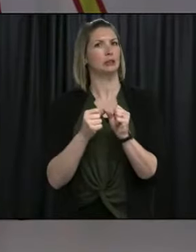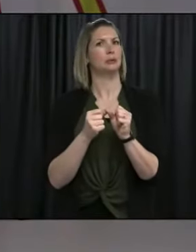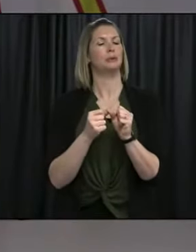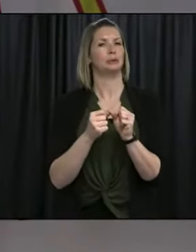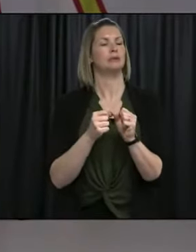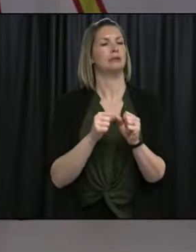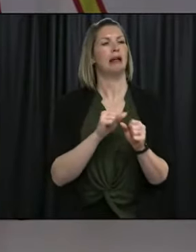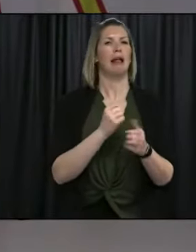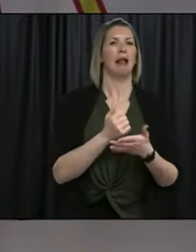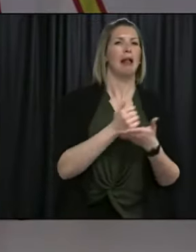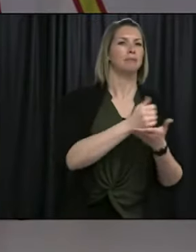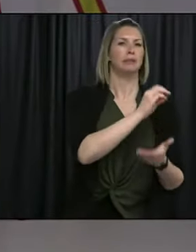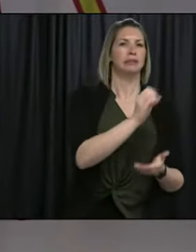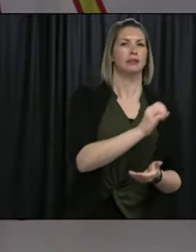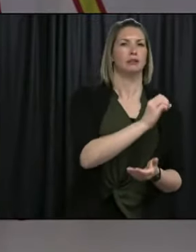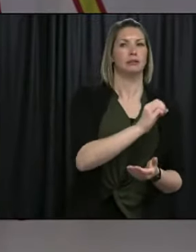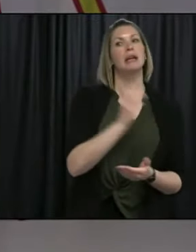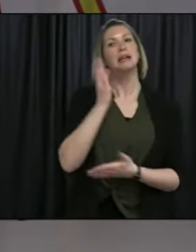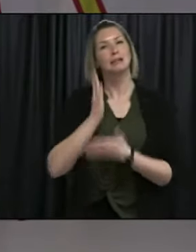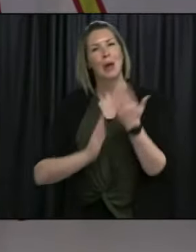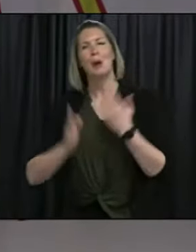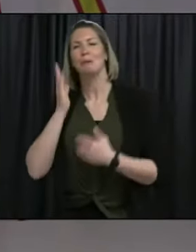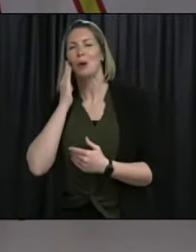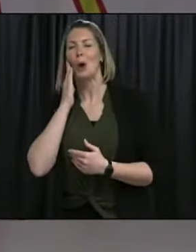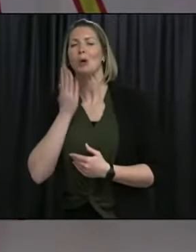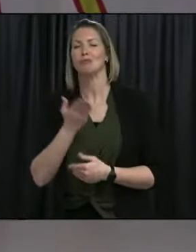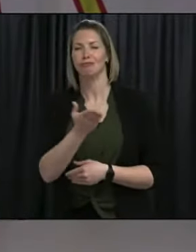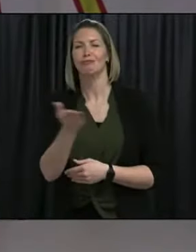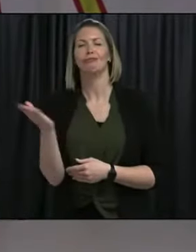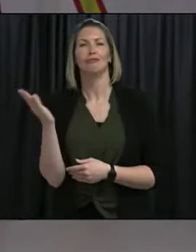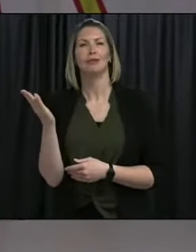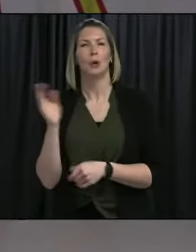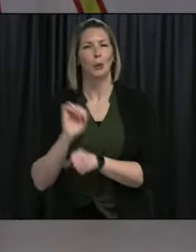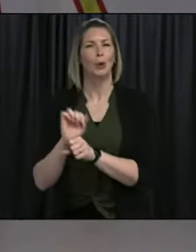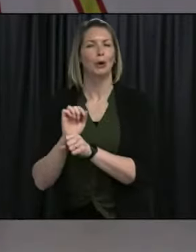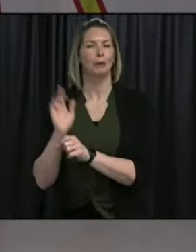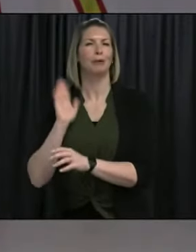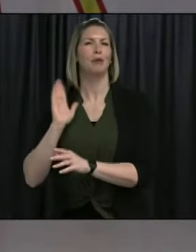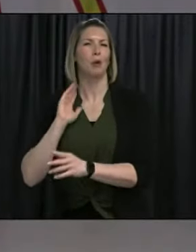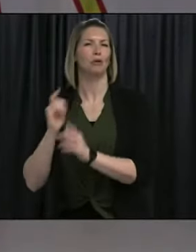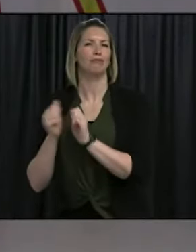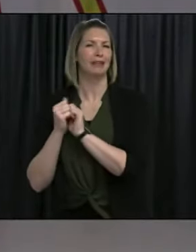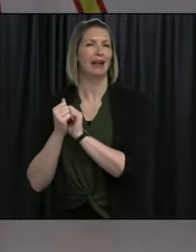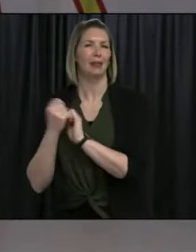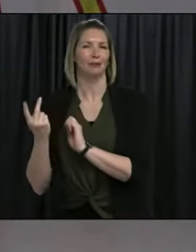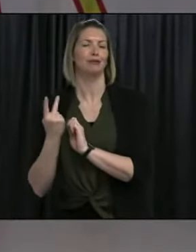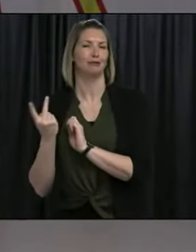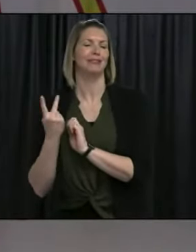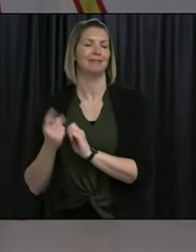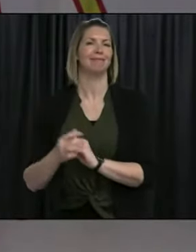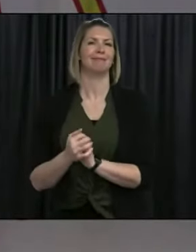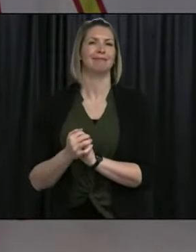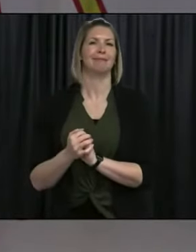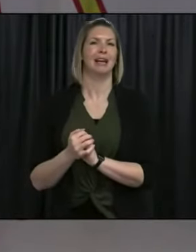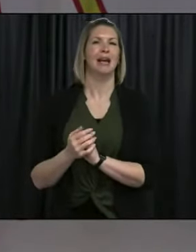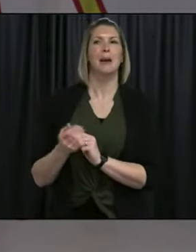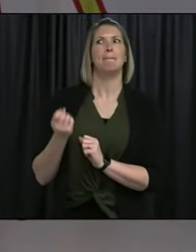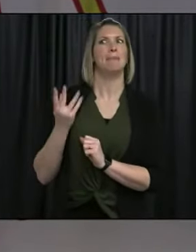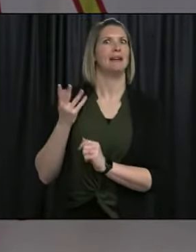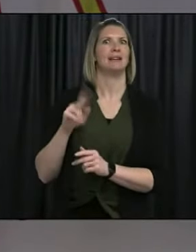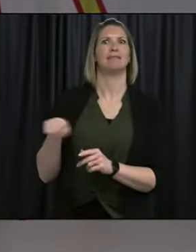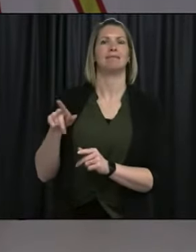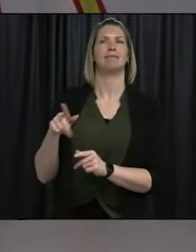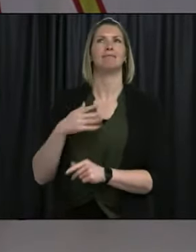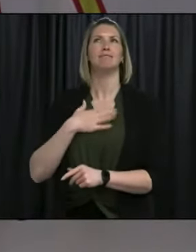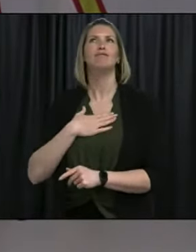colleagues and friends, and I was not surprised to see them at the airport and them having raised their hands as numerous people did